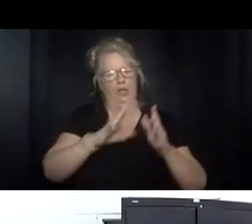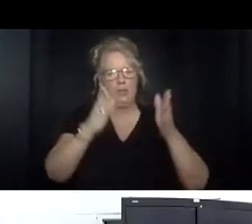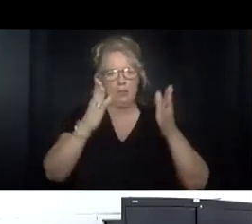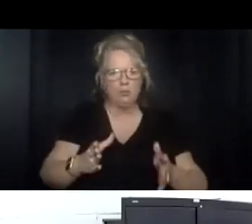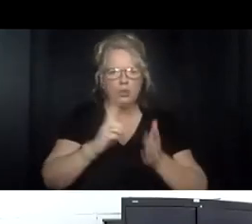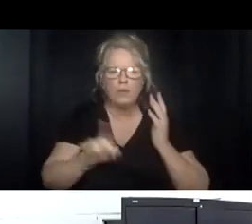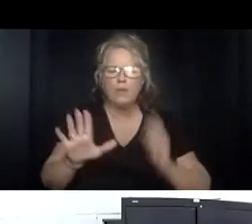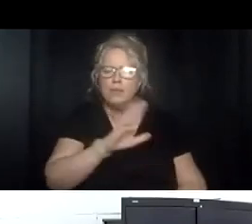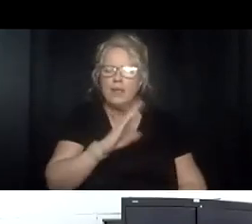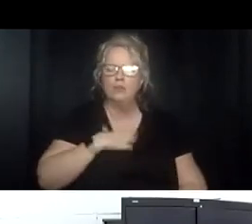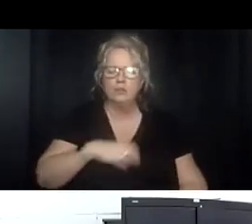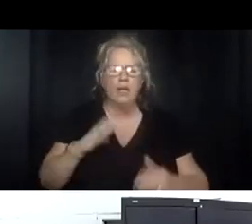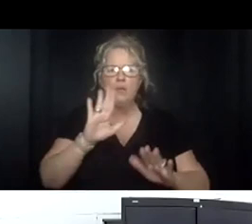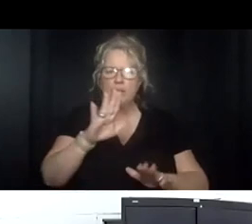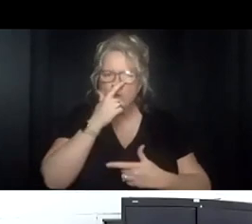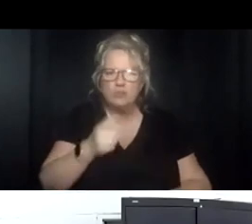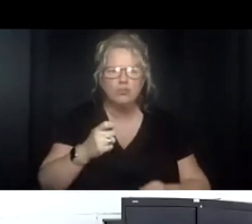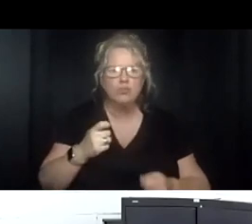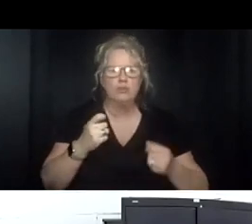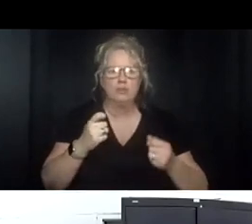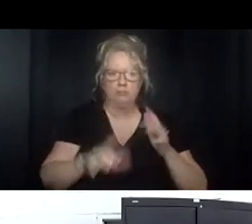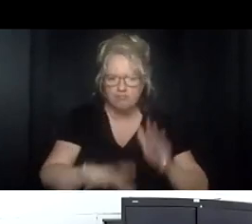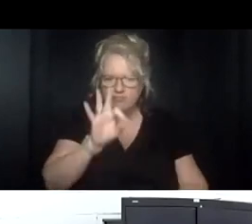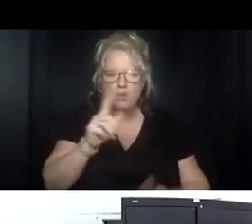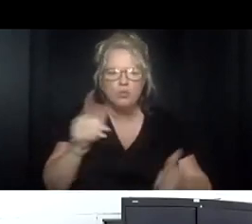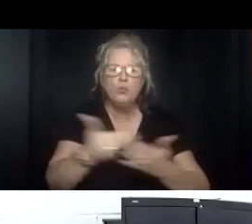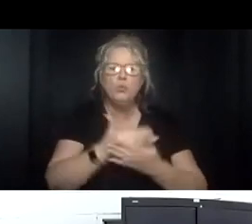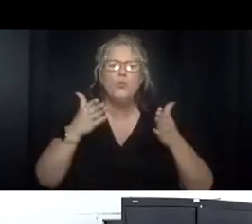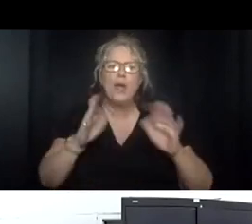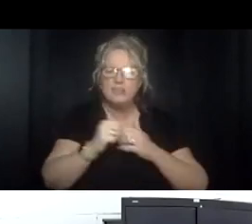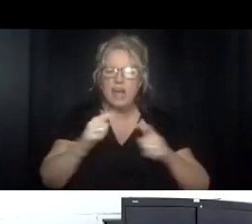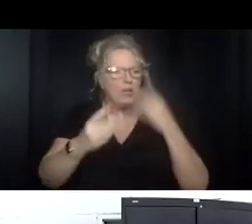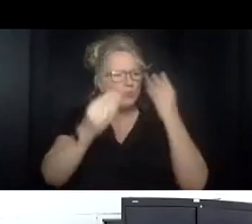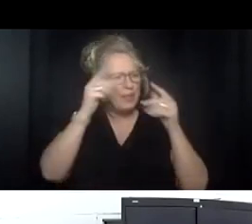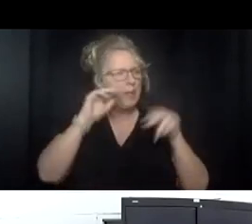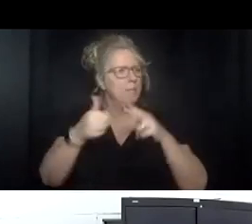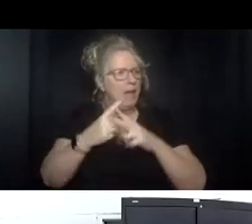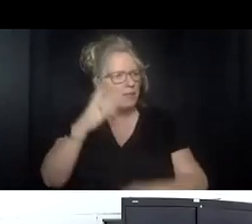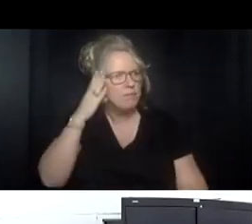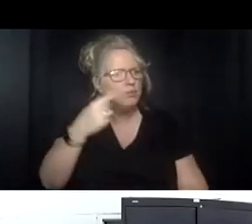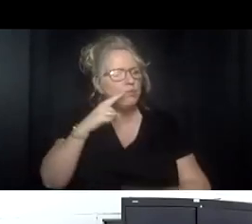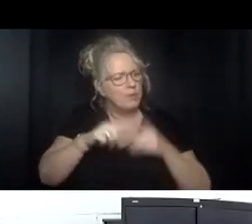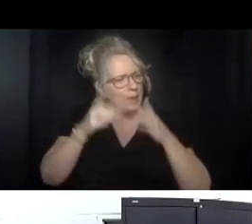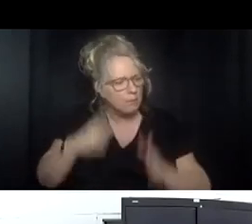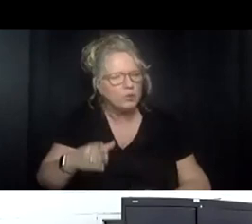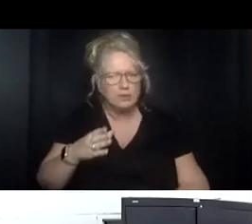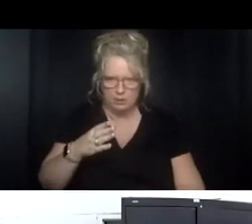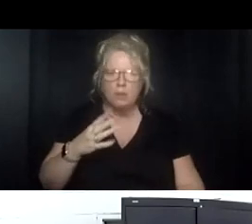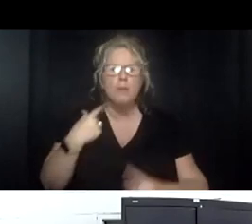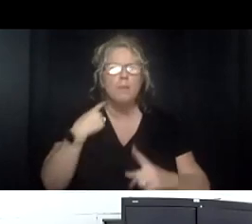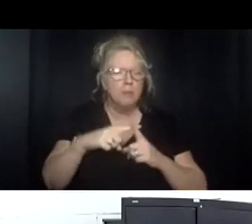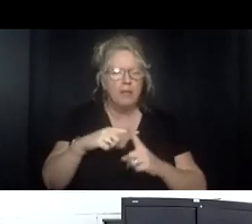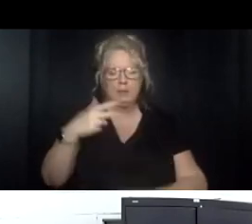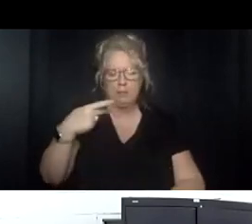their desires and interests and discovers completely new ways of thinking about the future for that person furthermore